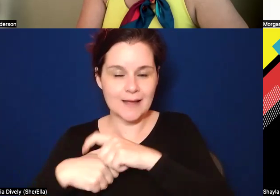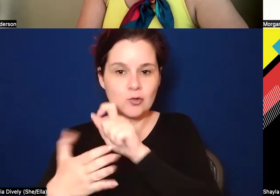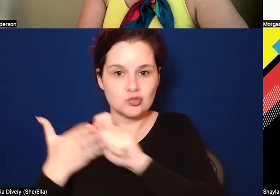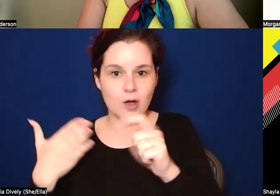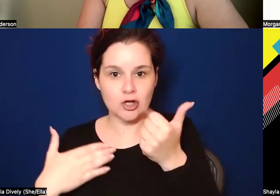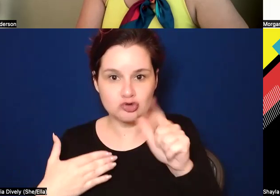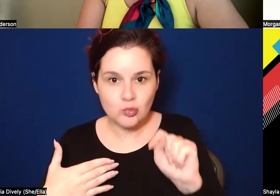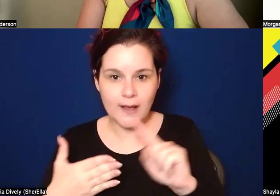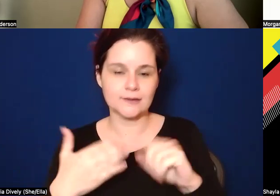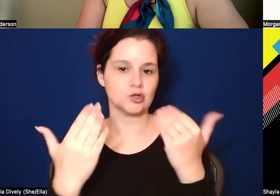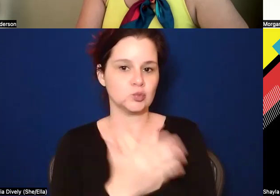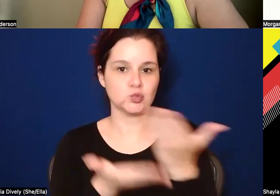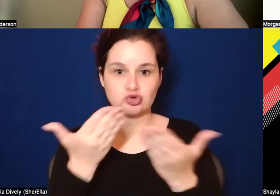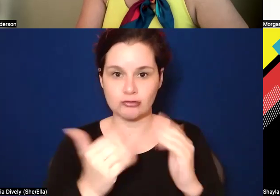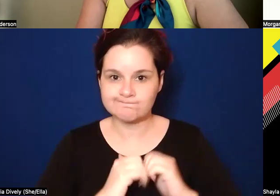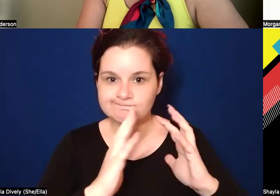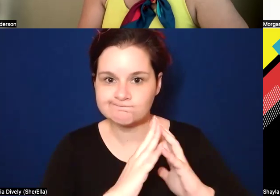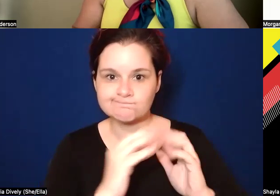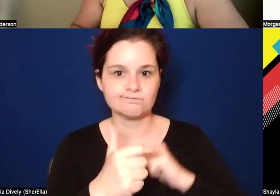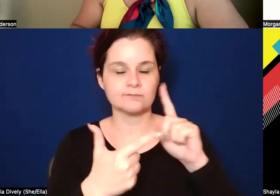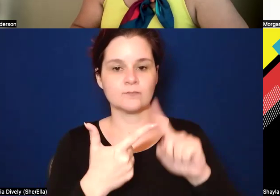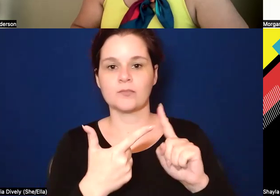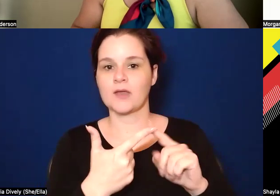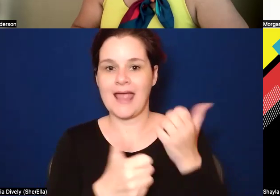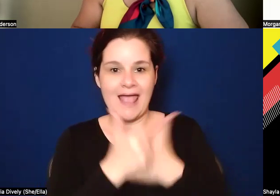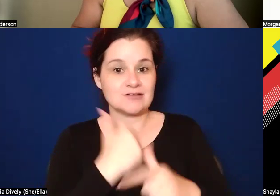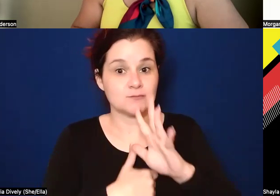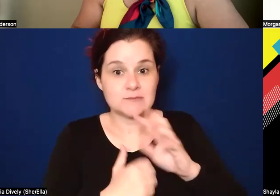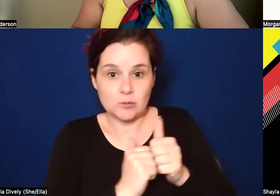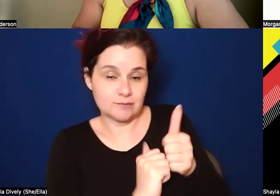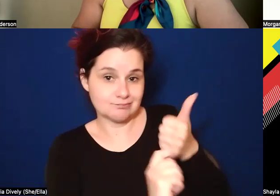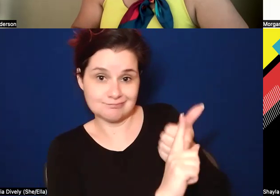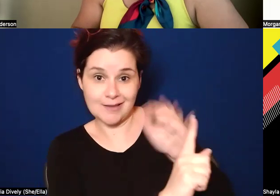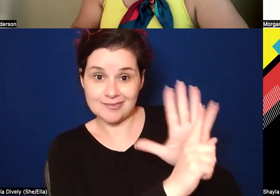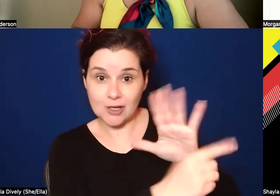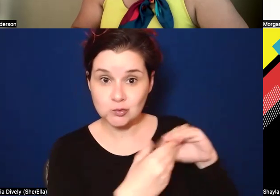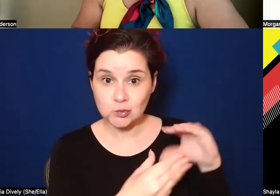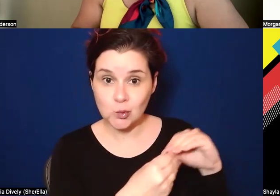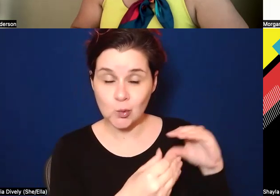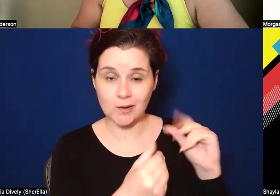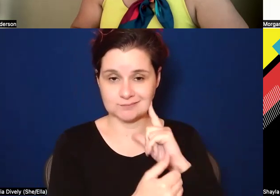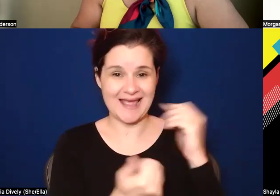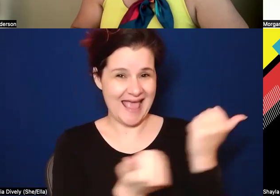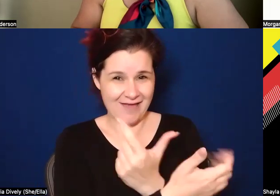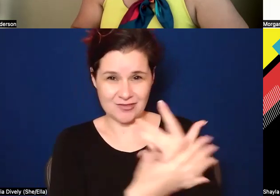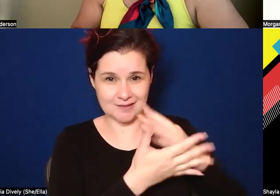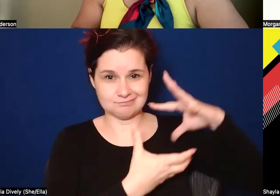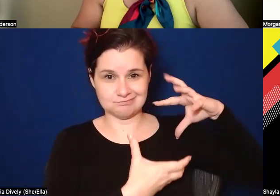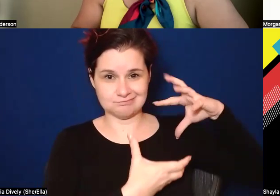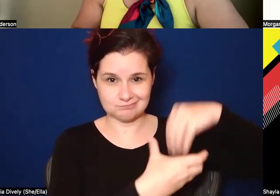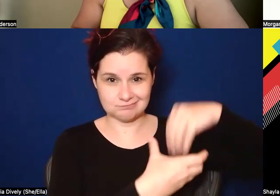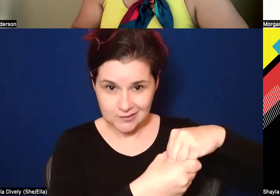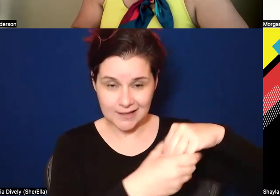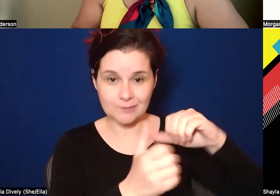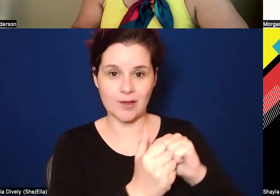initiate a new service, every time we, we speak to someone about their story, that all of this is part of the knowledge